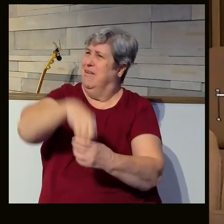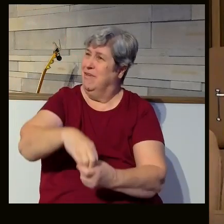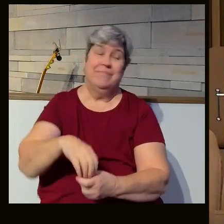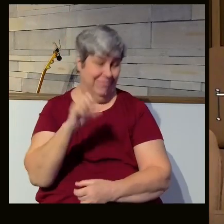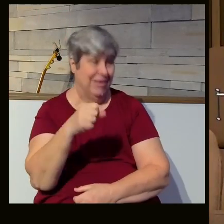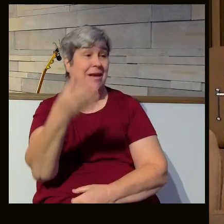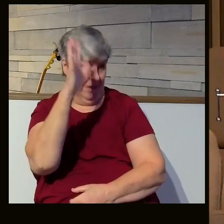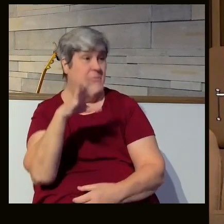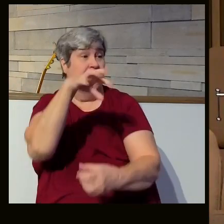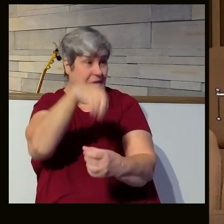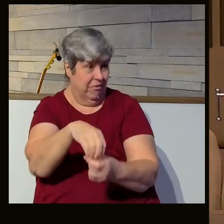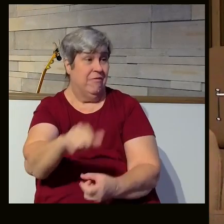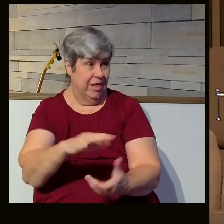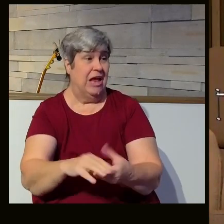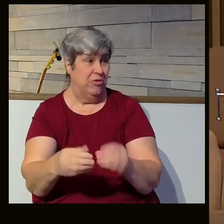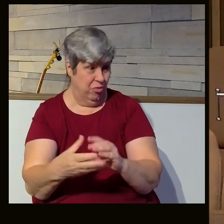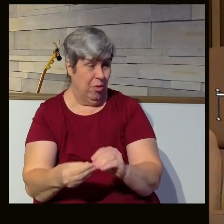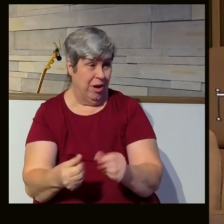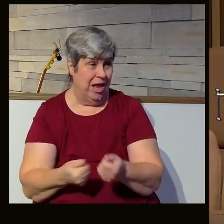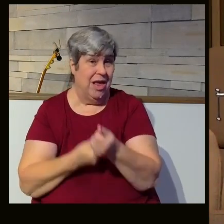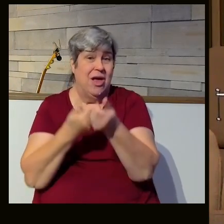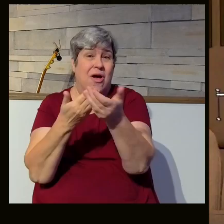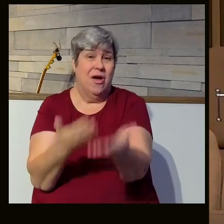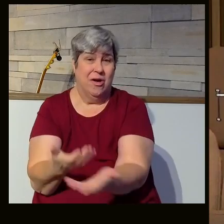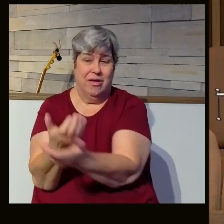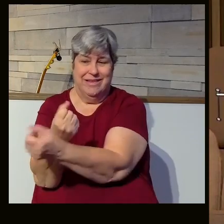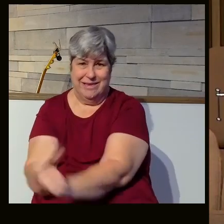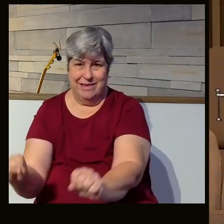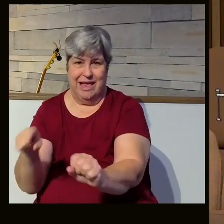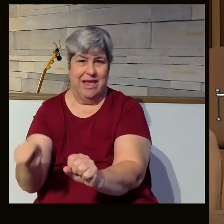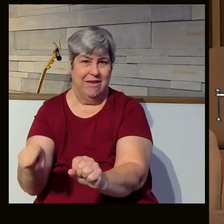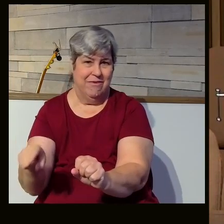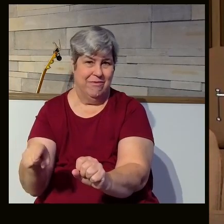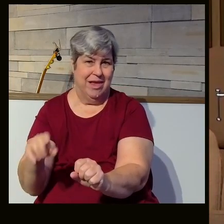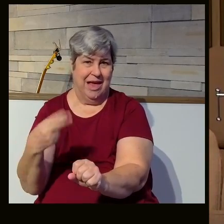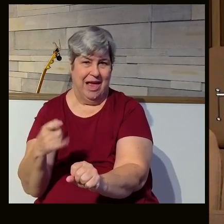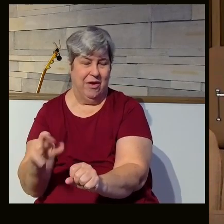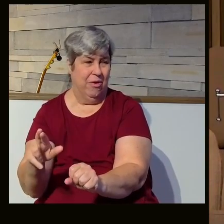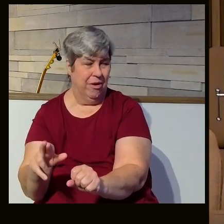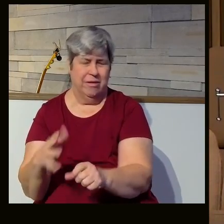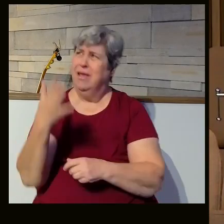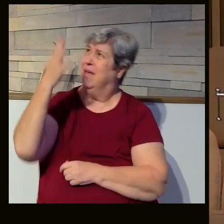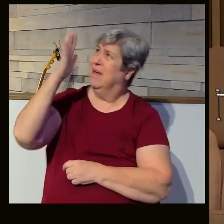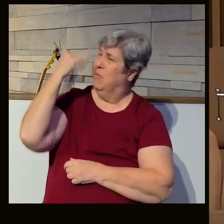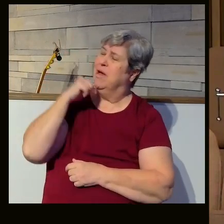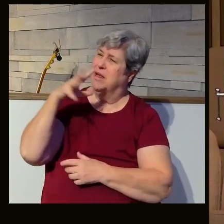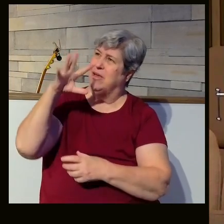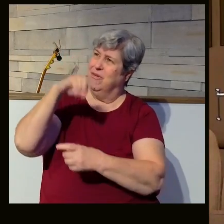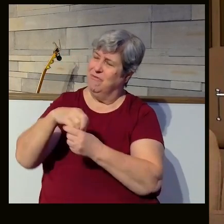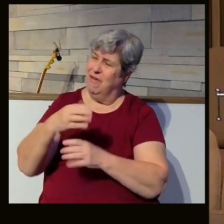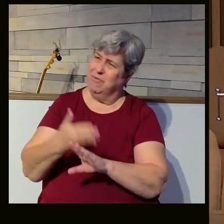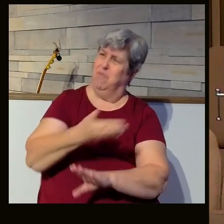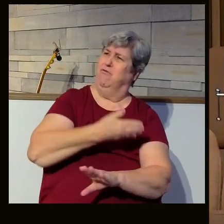did. He brought salvation to Hagar and Ishmael. God, why didn't you step into the story